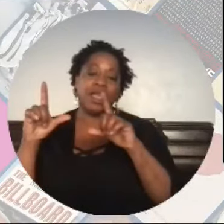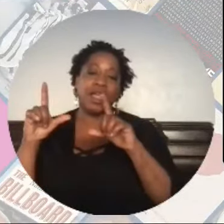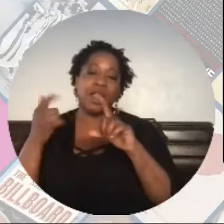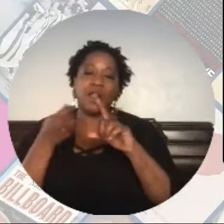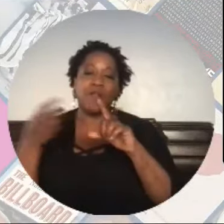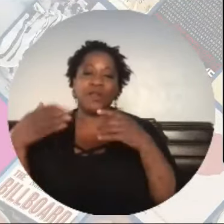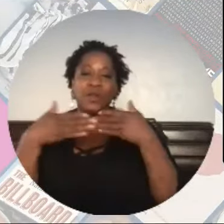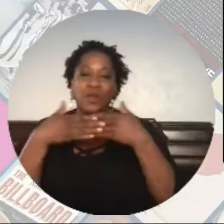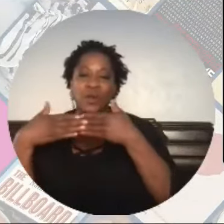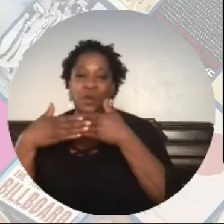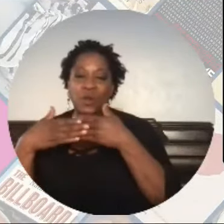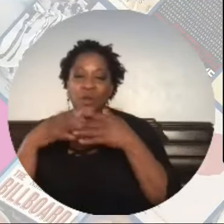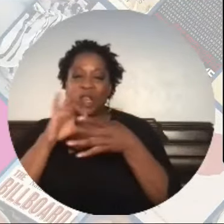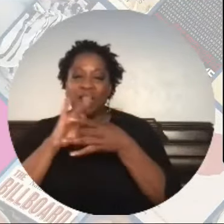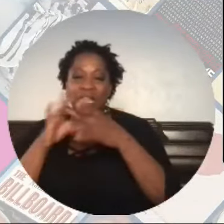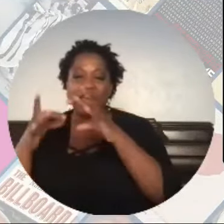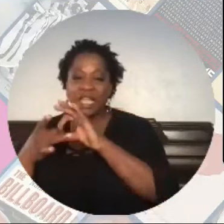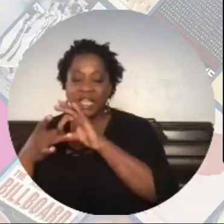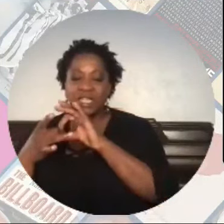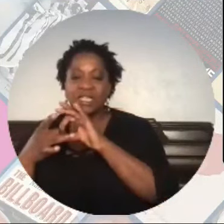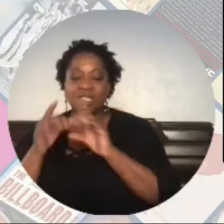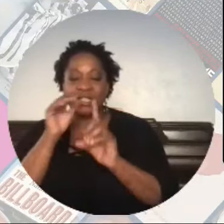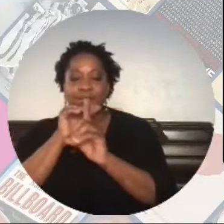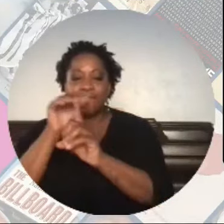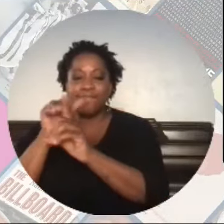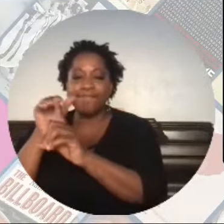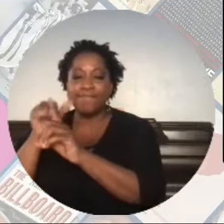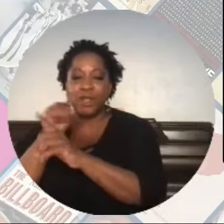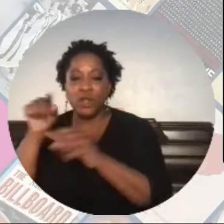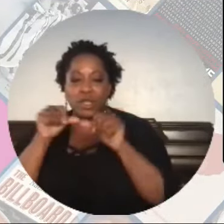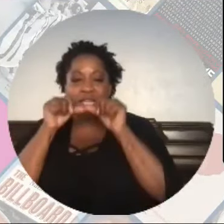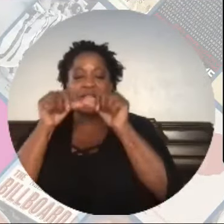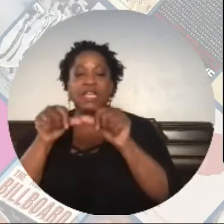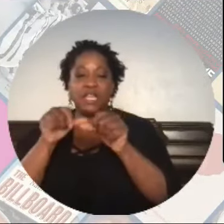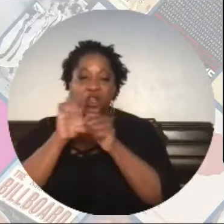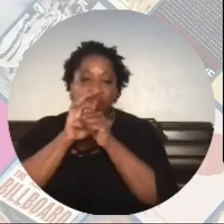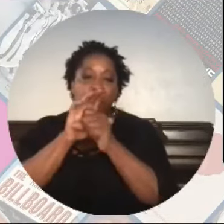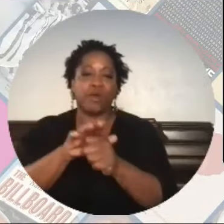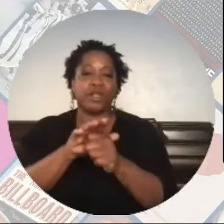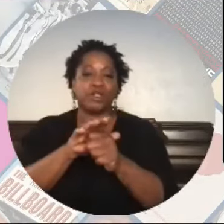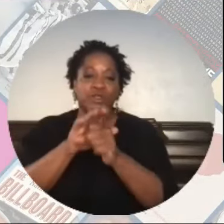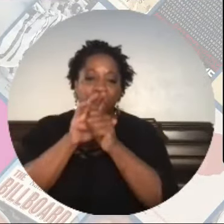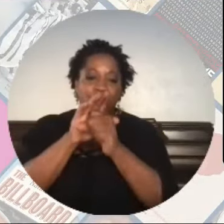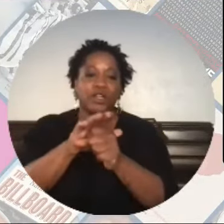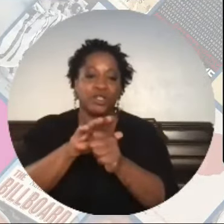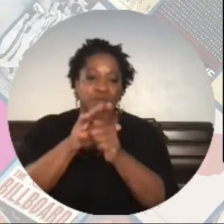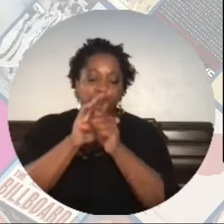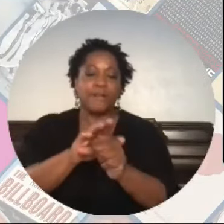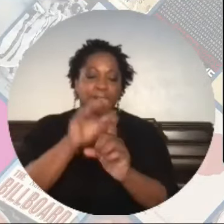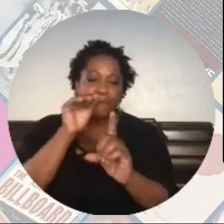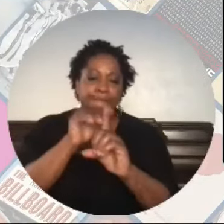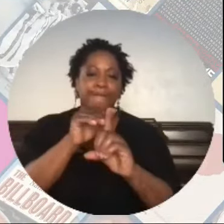links, reminders for you to continue pressuring decision makers,